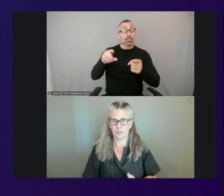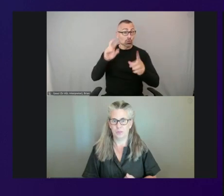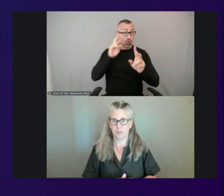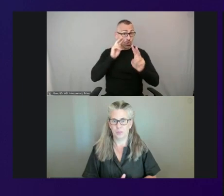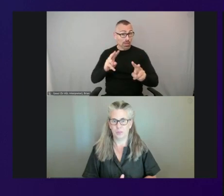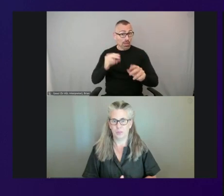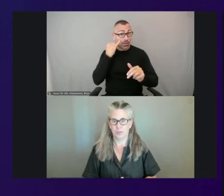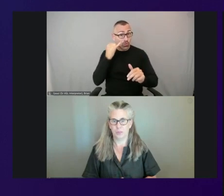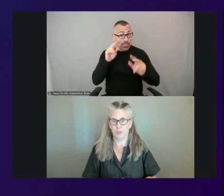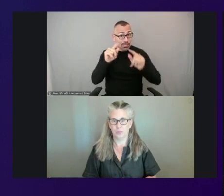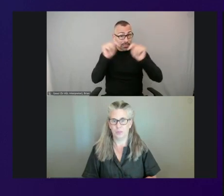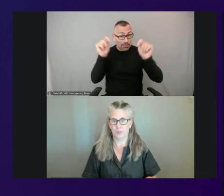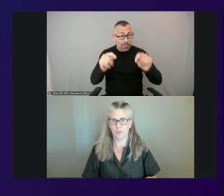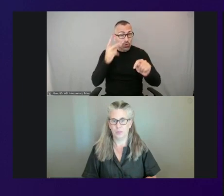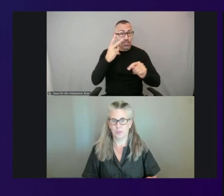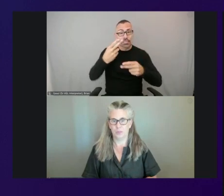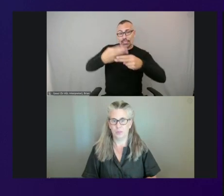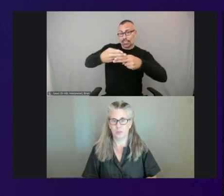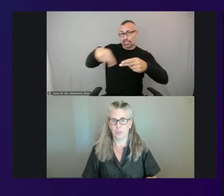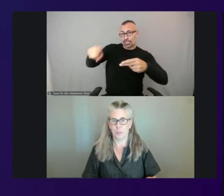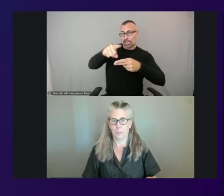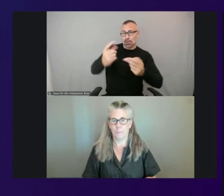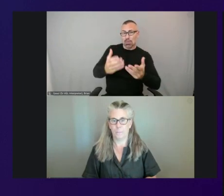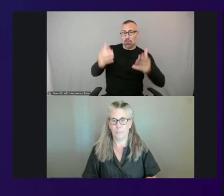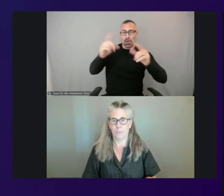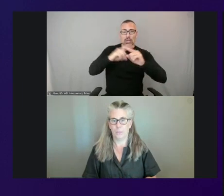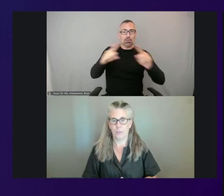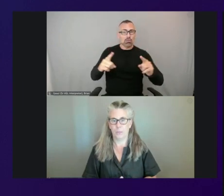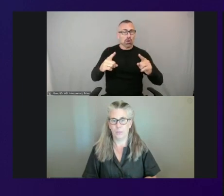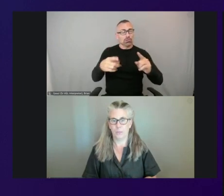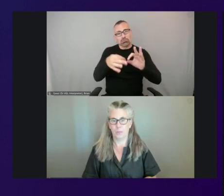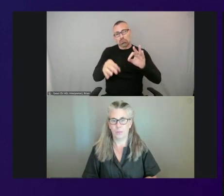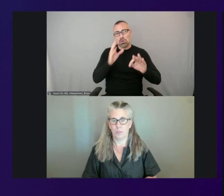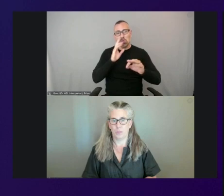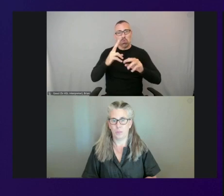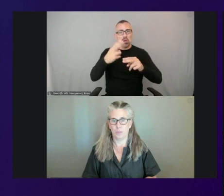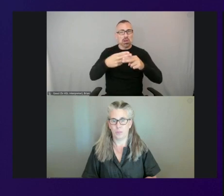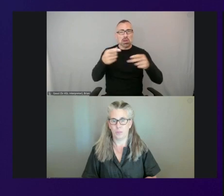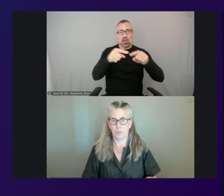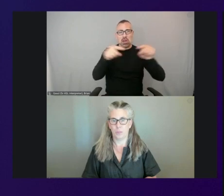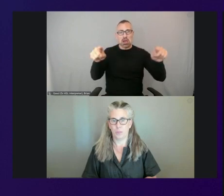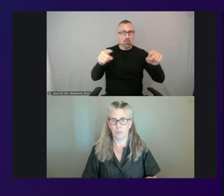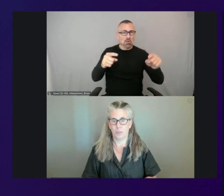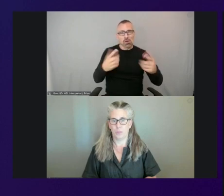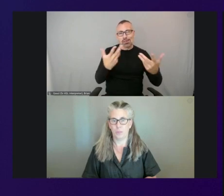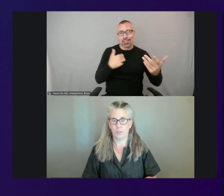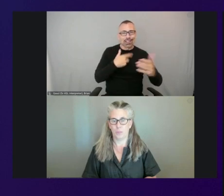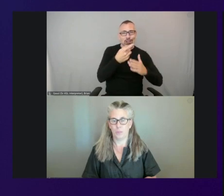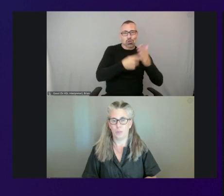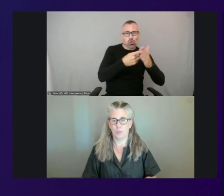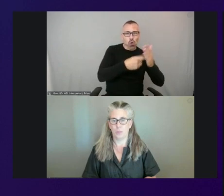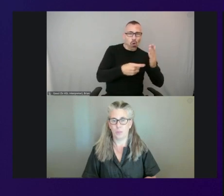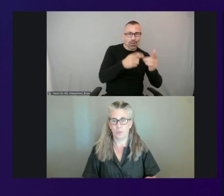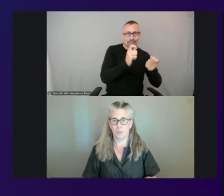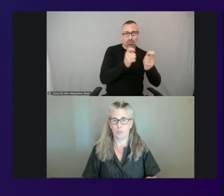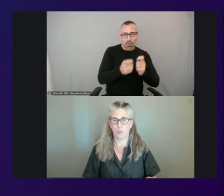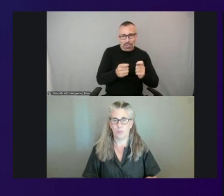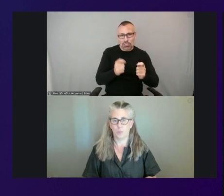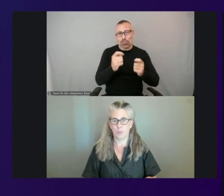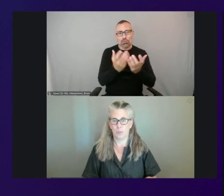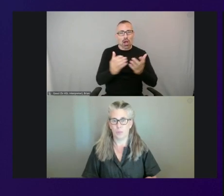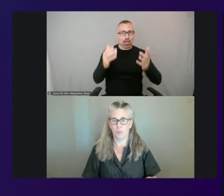you could see the name of the bucket but it's simply going to be named workspaces cost optimizer dash cost optimizer bucket and then